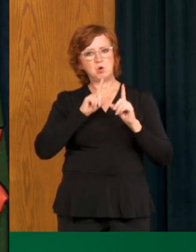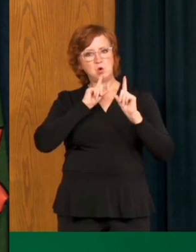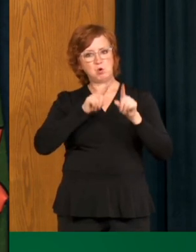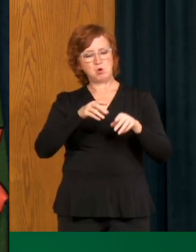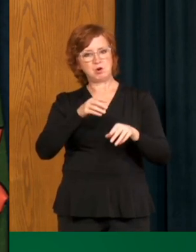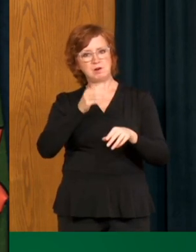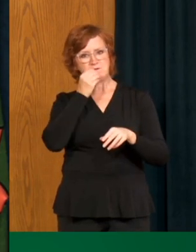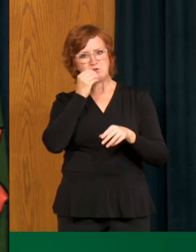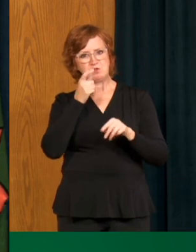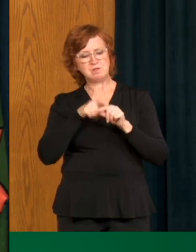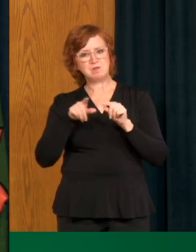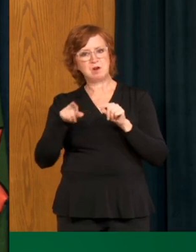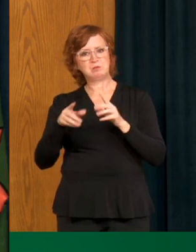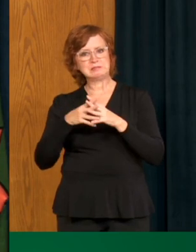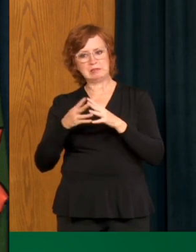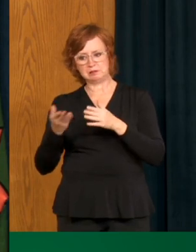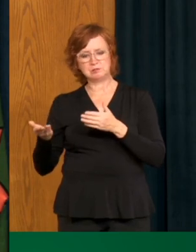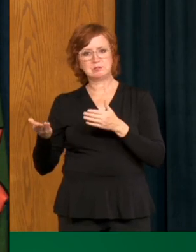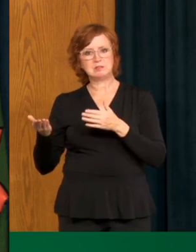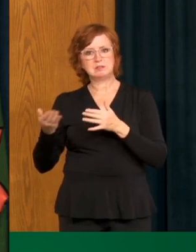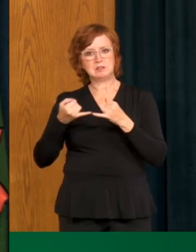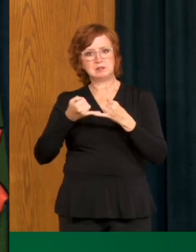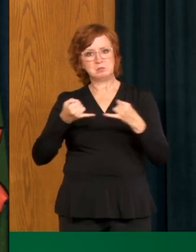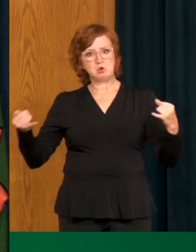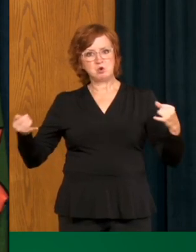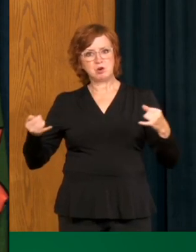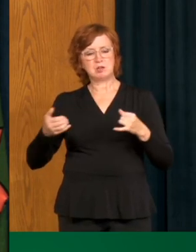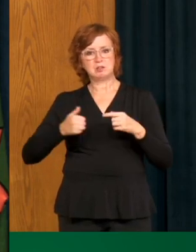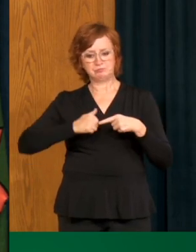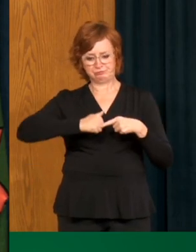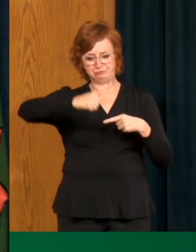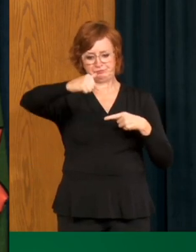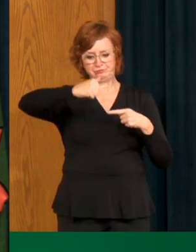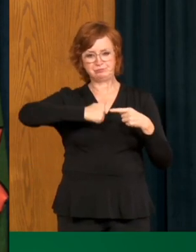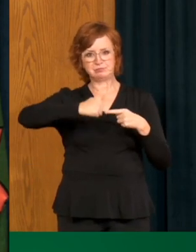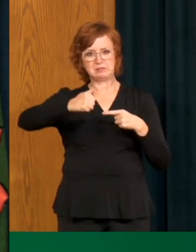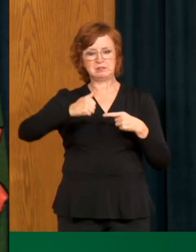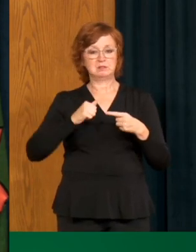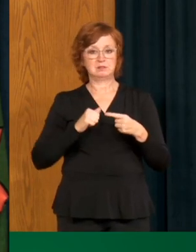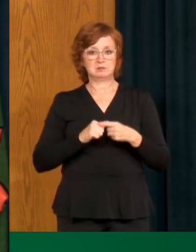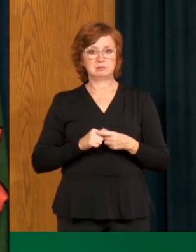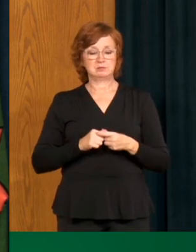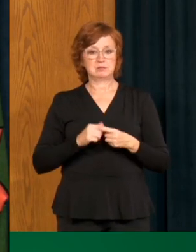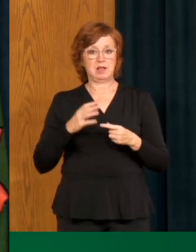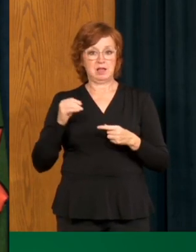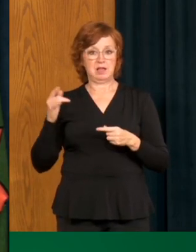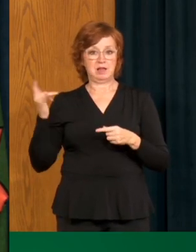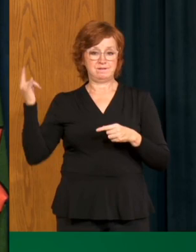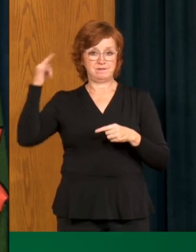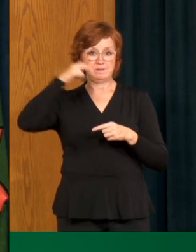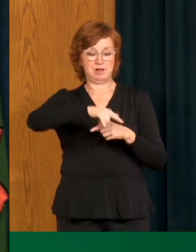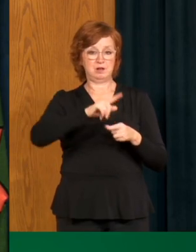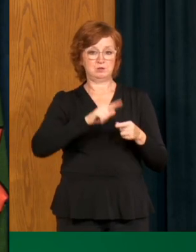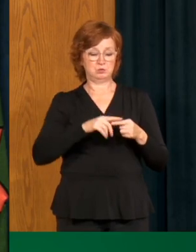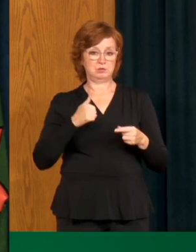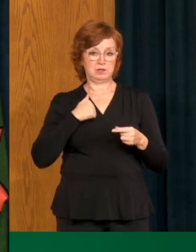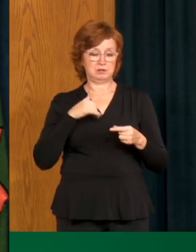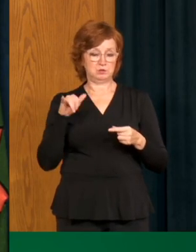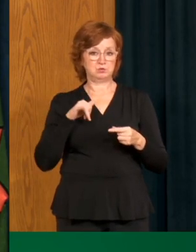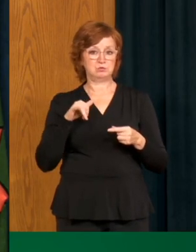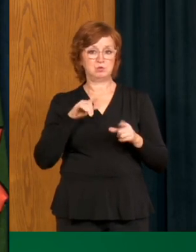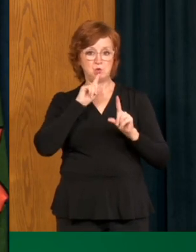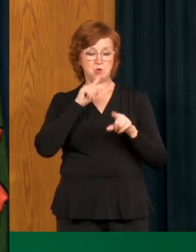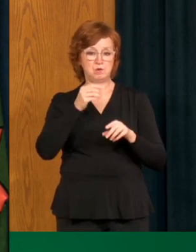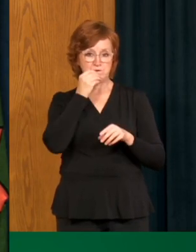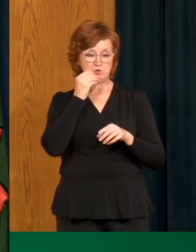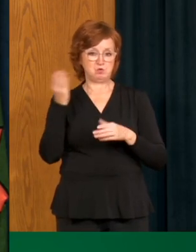receive and provide, across our international border, not only into the US, but to other areas of the world. That's been an absolute minimum. And for